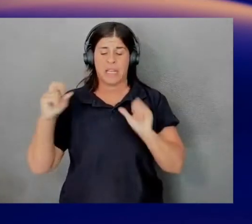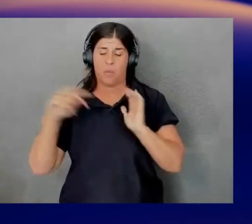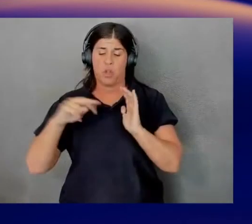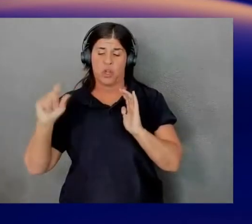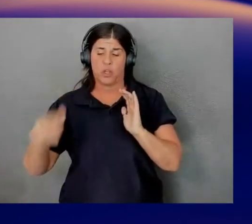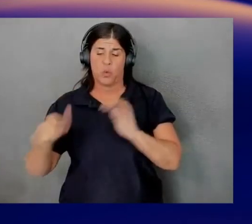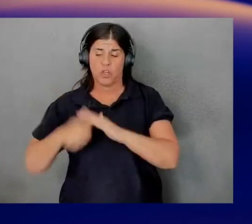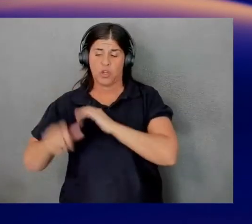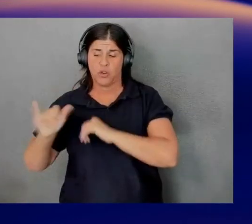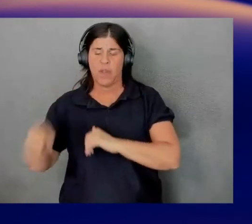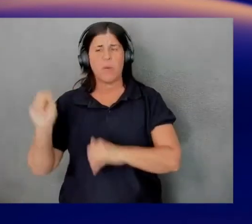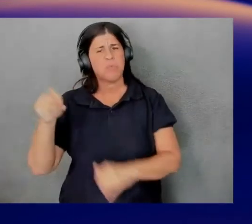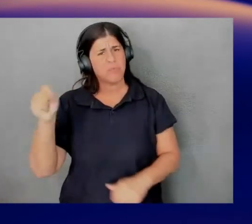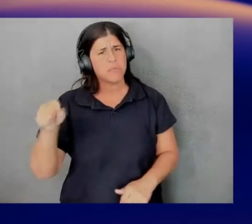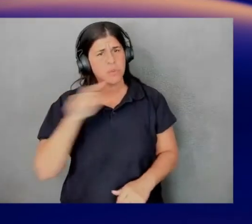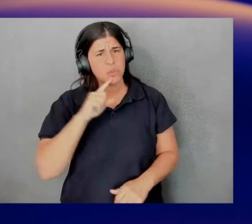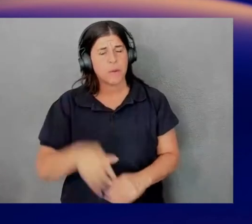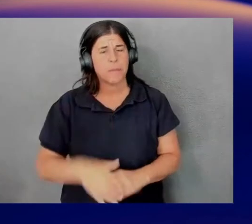pillar.